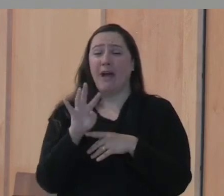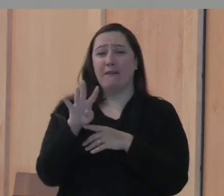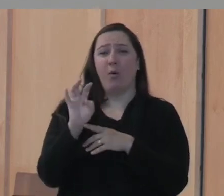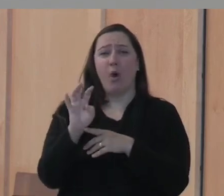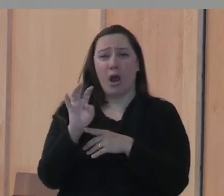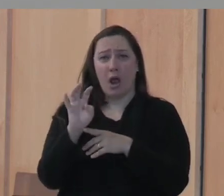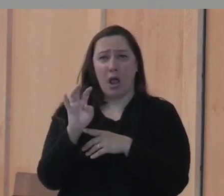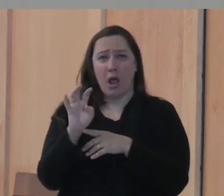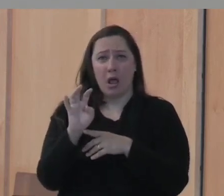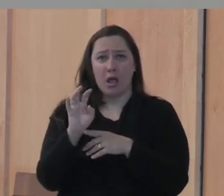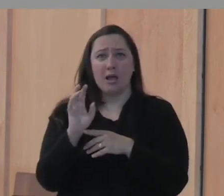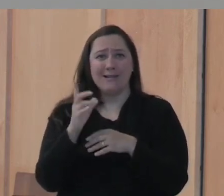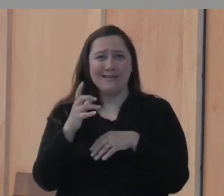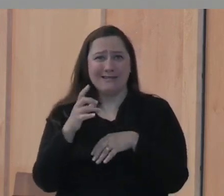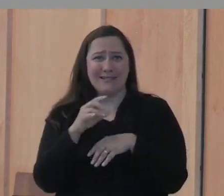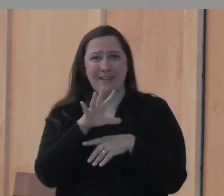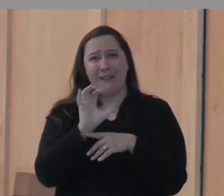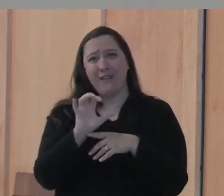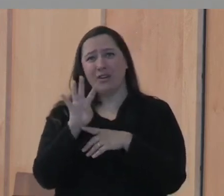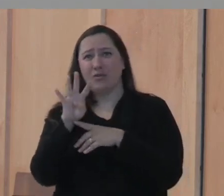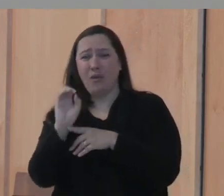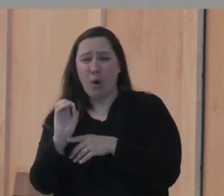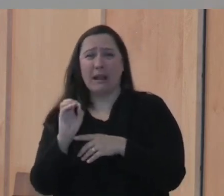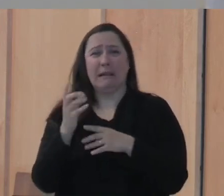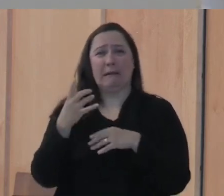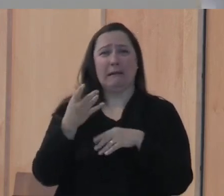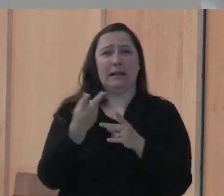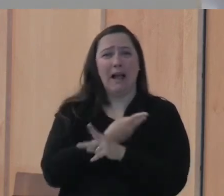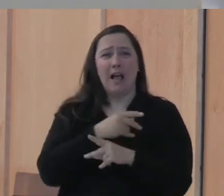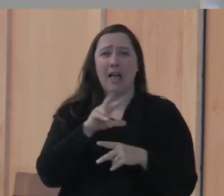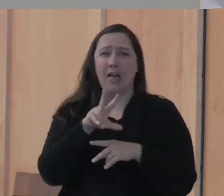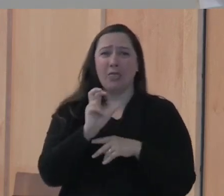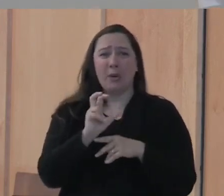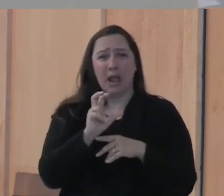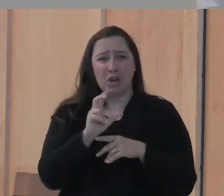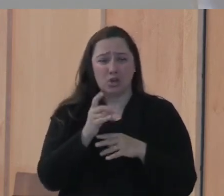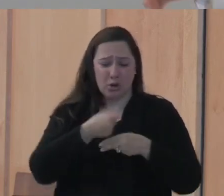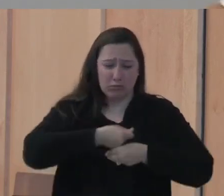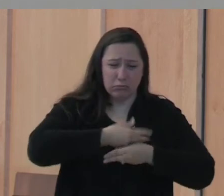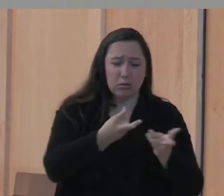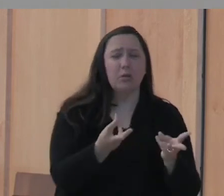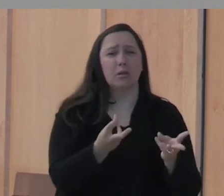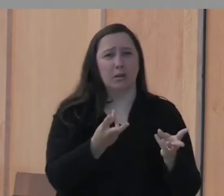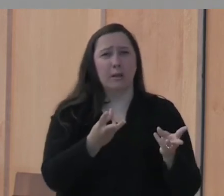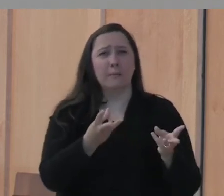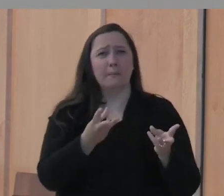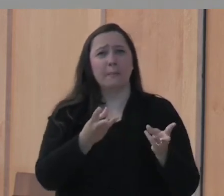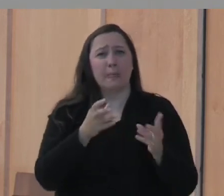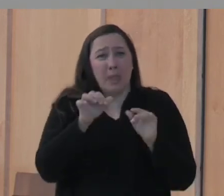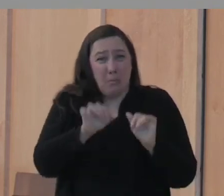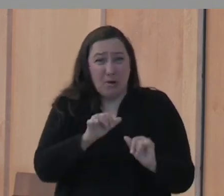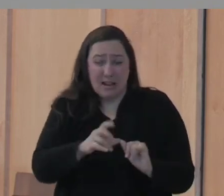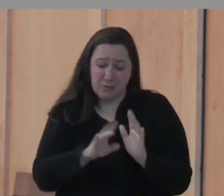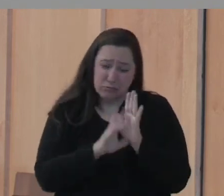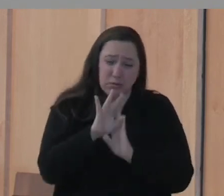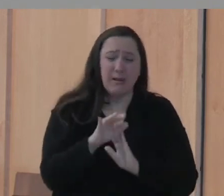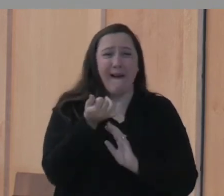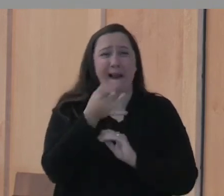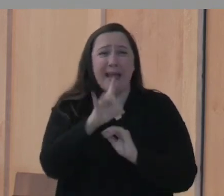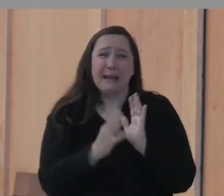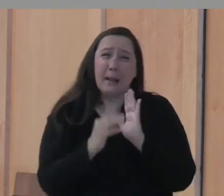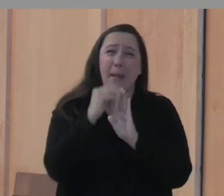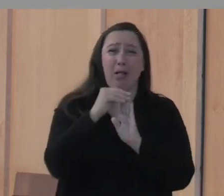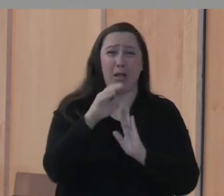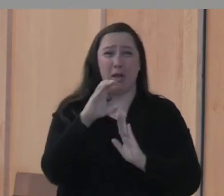times would be a good yield. You put 33,000 corn kernels in one acre of soil and the potential is there for 18 million